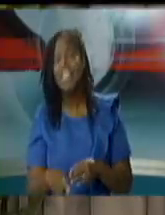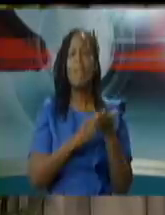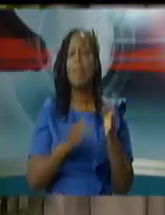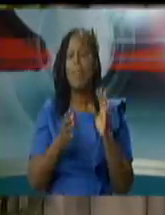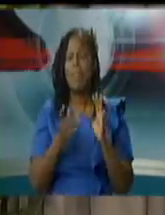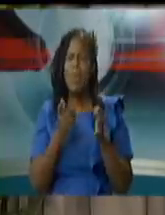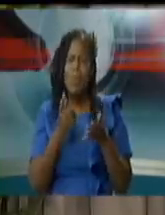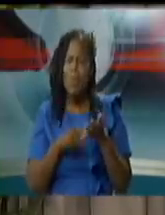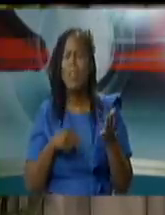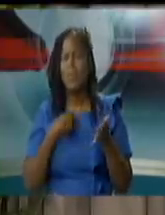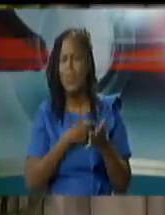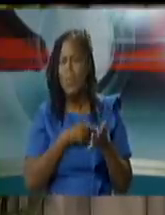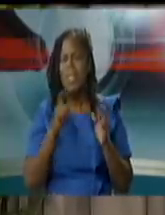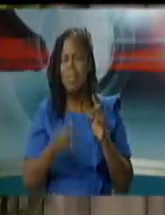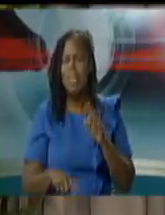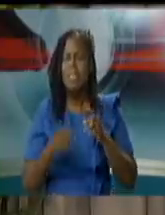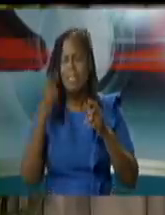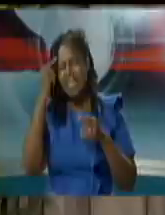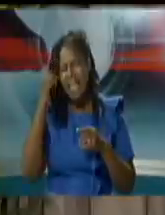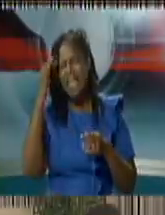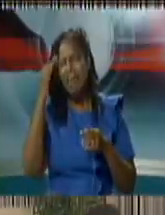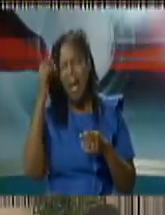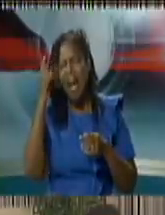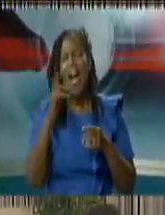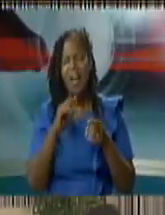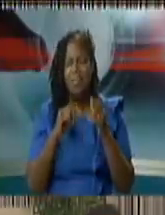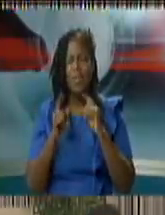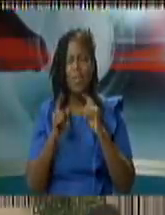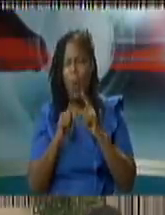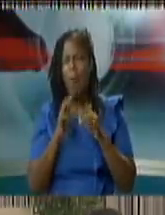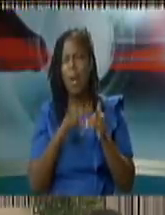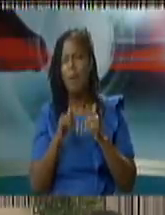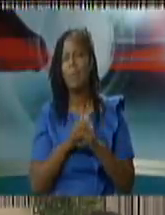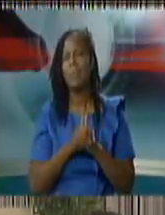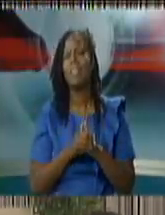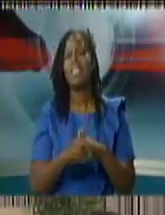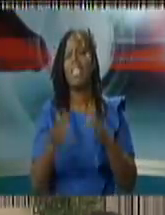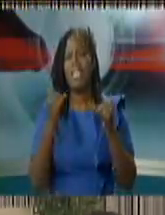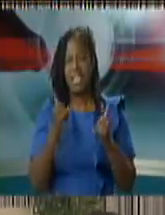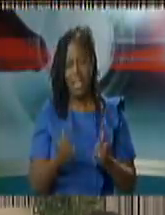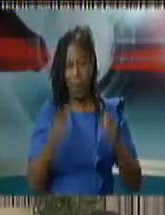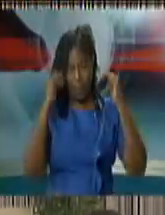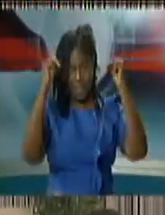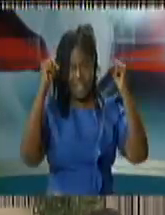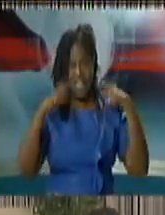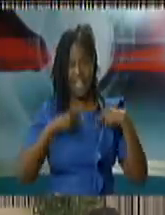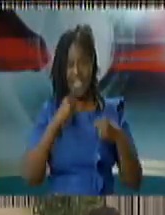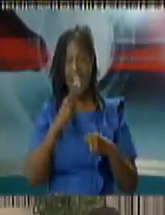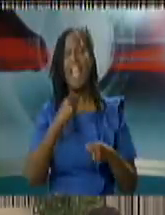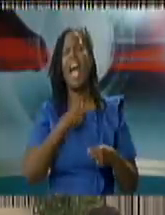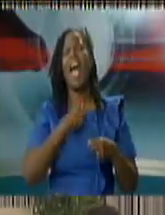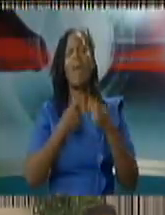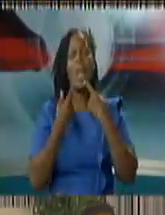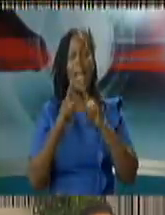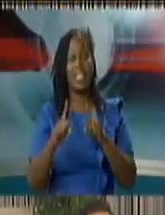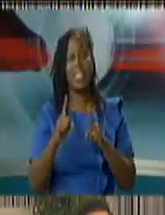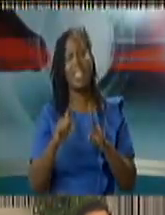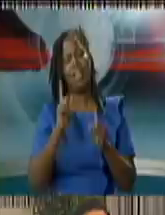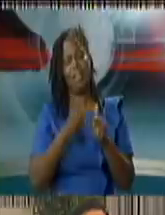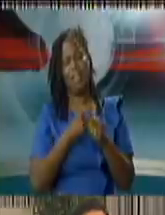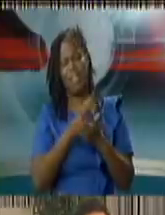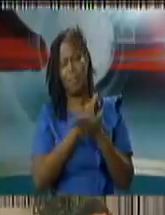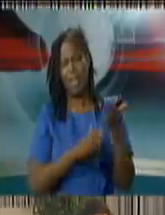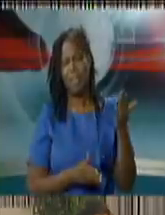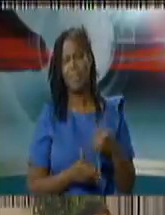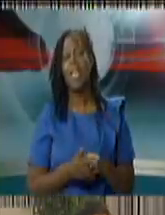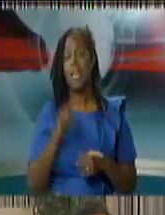certainly it's underscored by your line of inquiry okay nika so i will take your first part of the question and i will tell you you and i share the